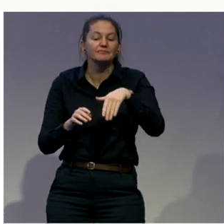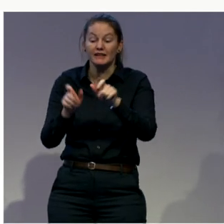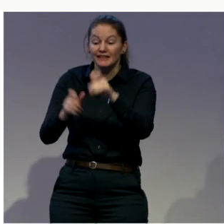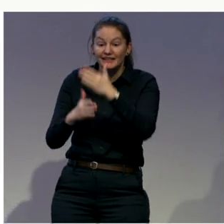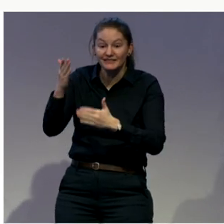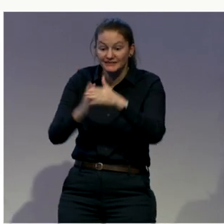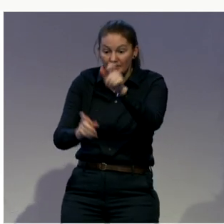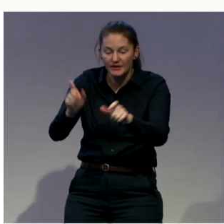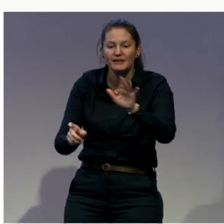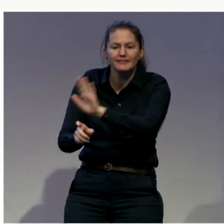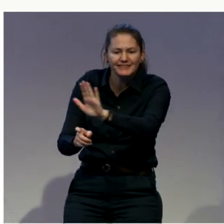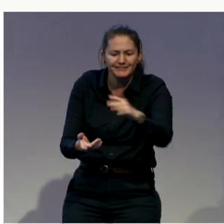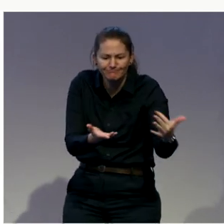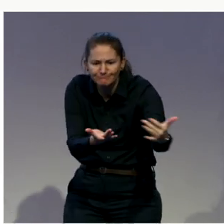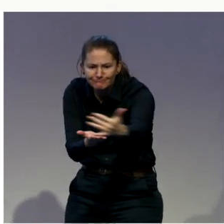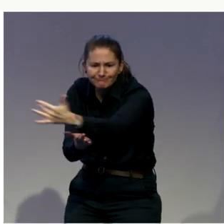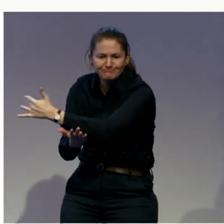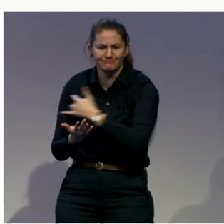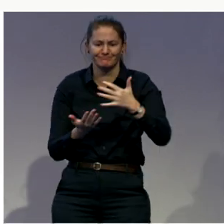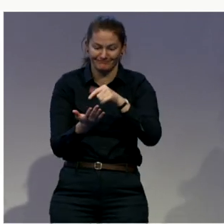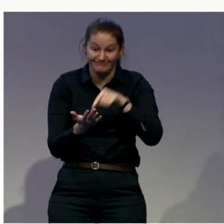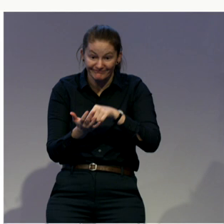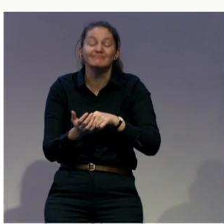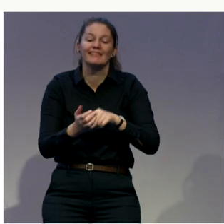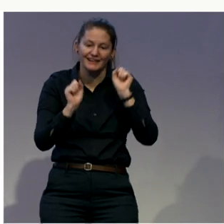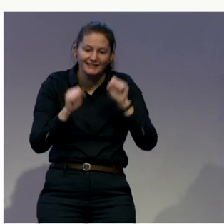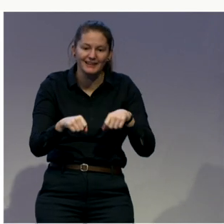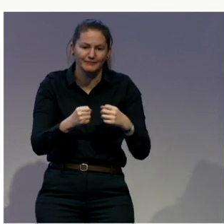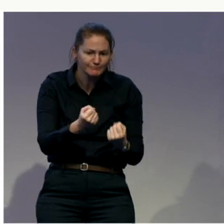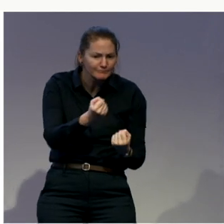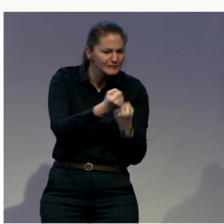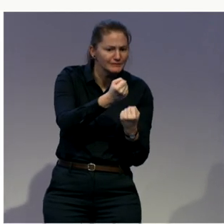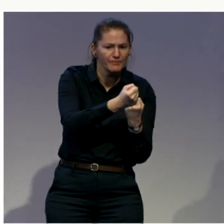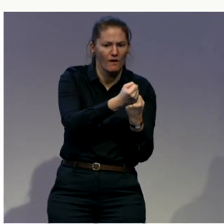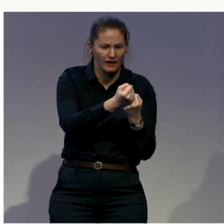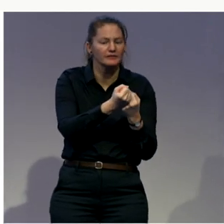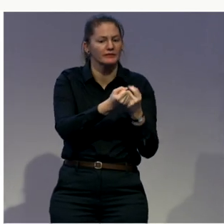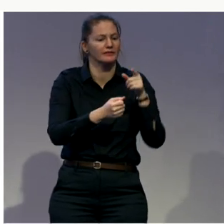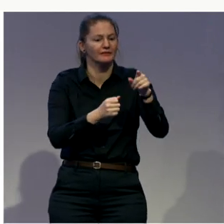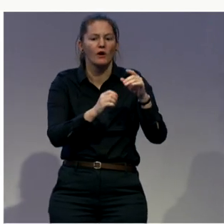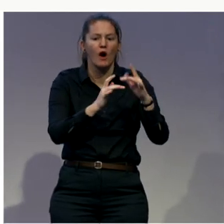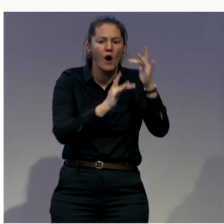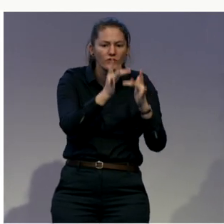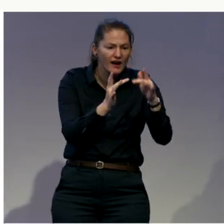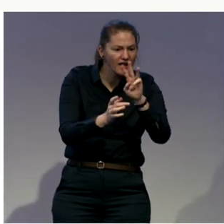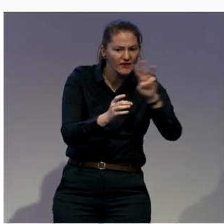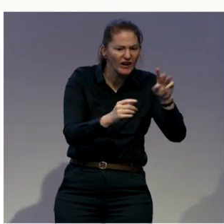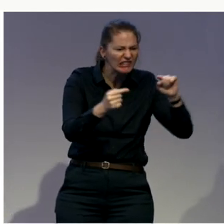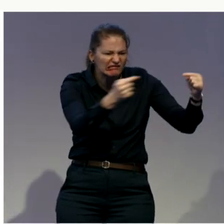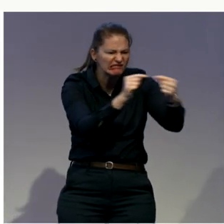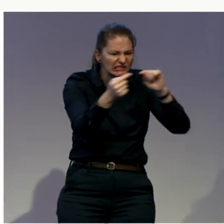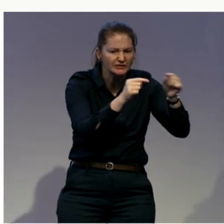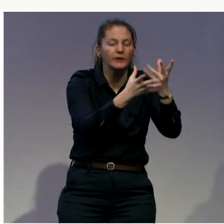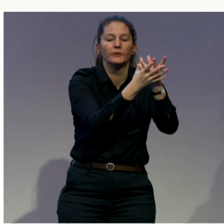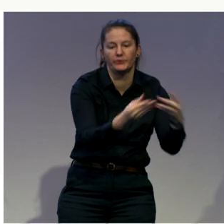online dispute resolution. That's something very new for me and further research to resolve conflicts. Next, have Ariel